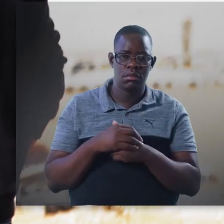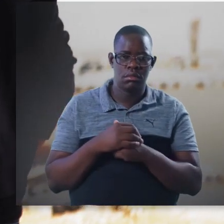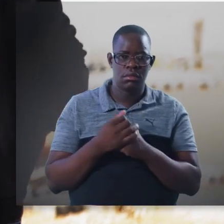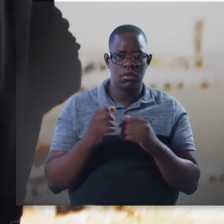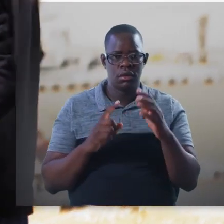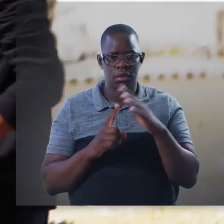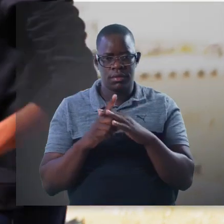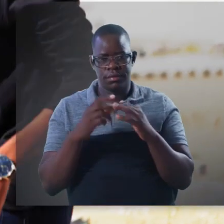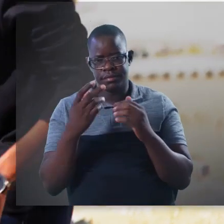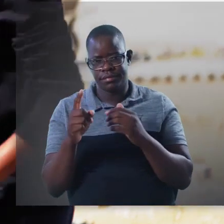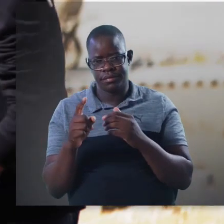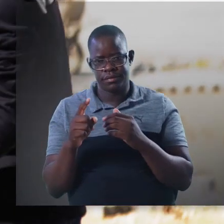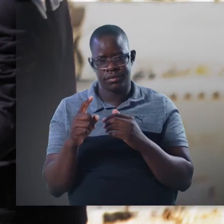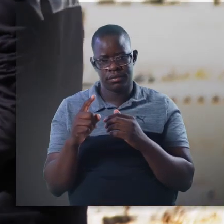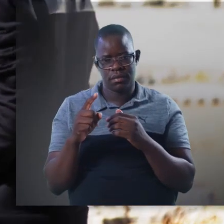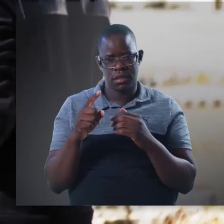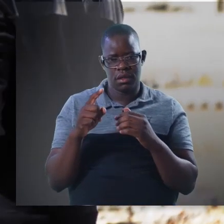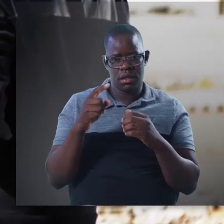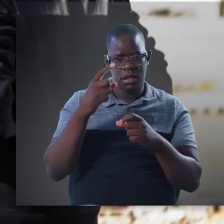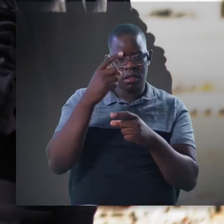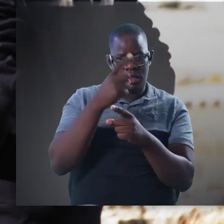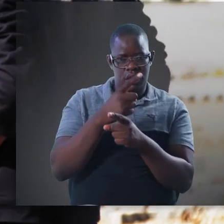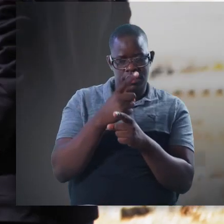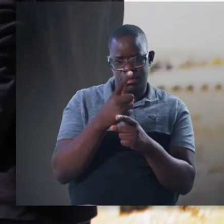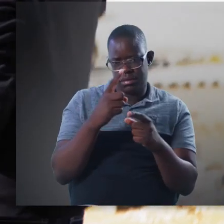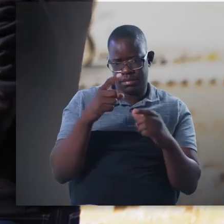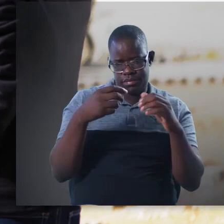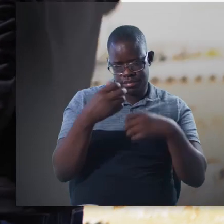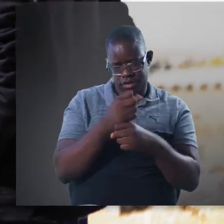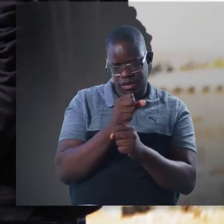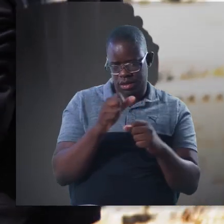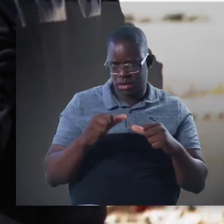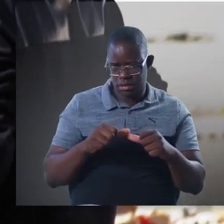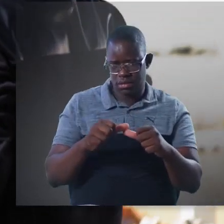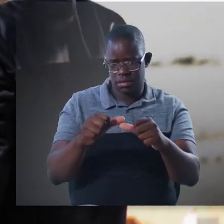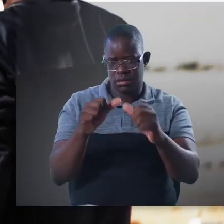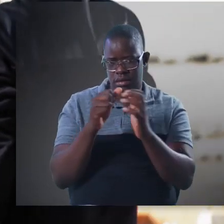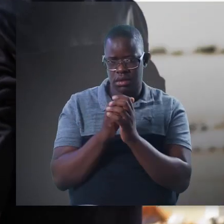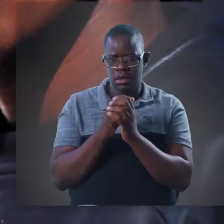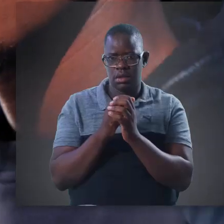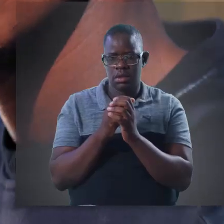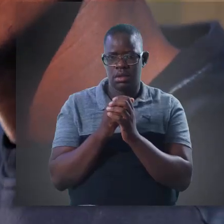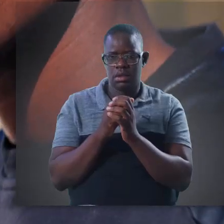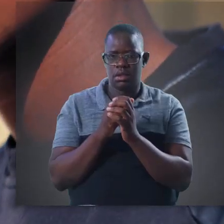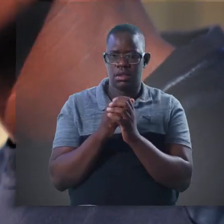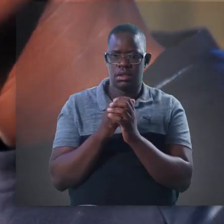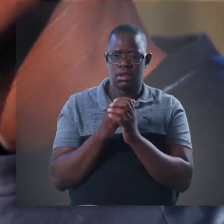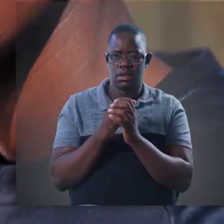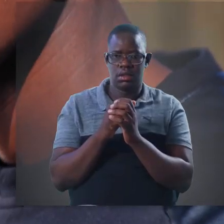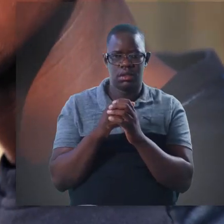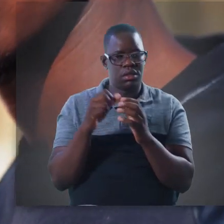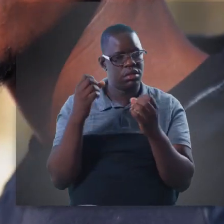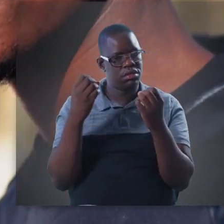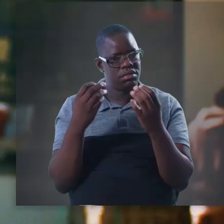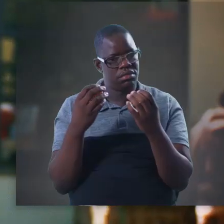What's up, man? Hey, bro. What's up? How's it? Good, good. I'm good, man. What's happening here? Do you know that this is one of the few garment projects that is still